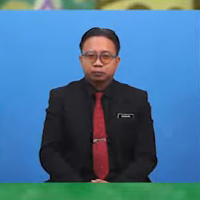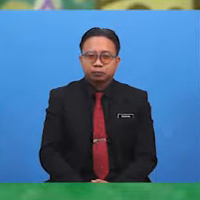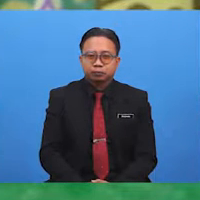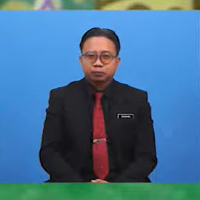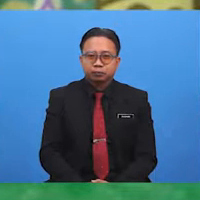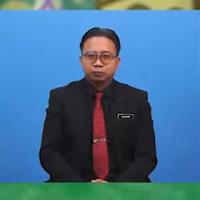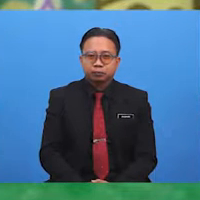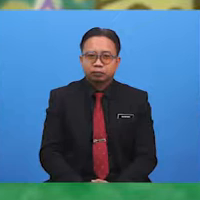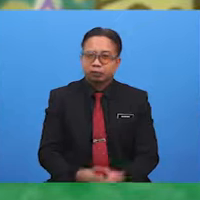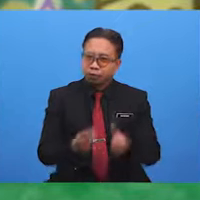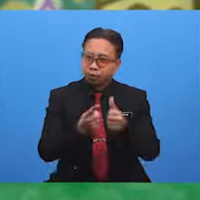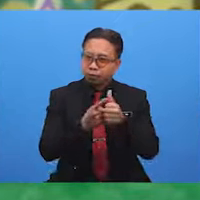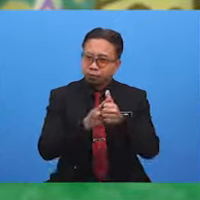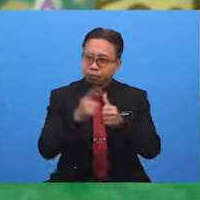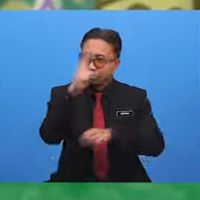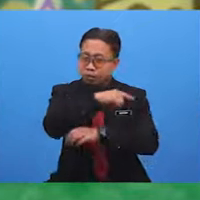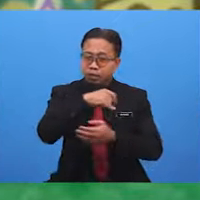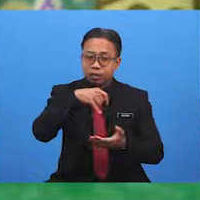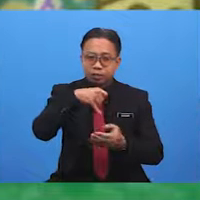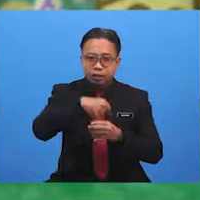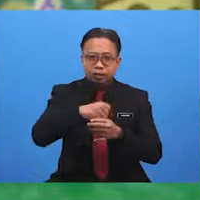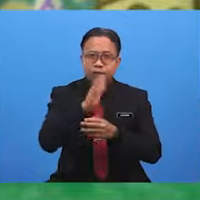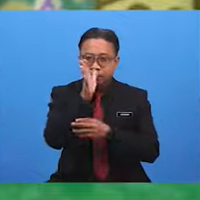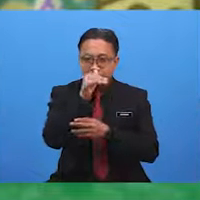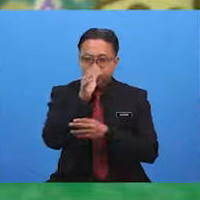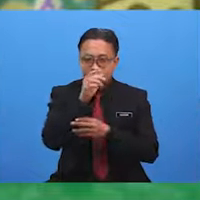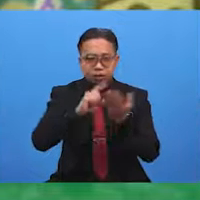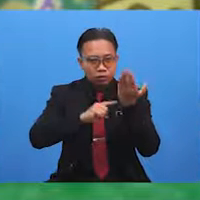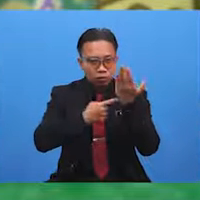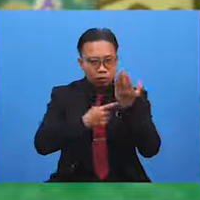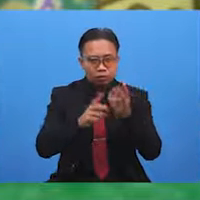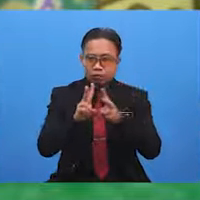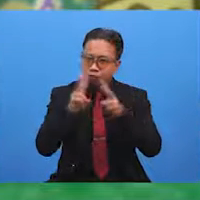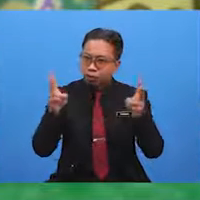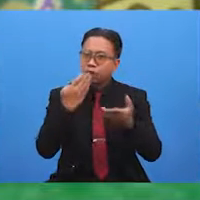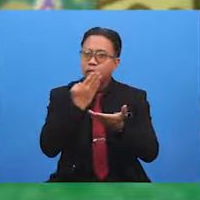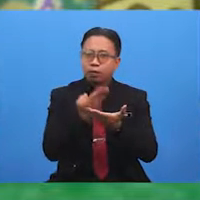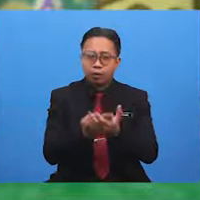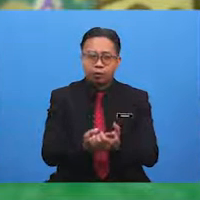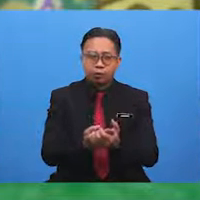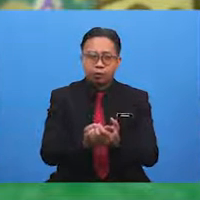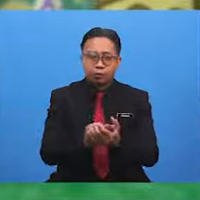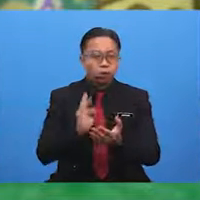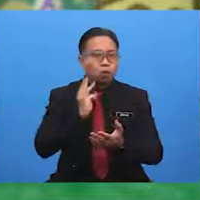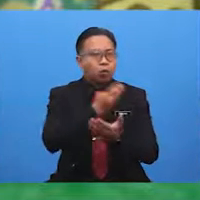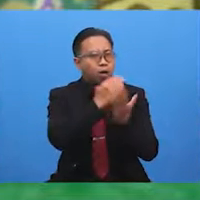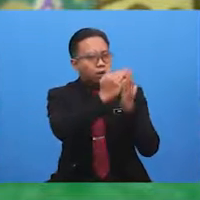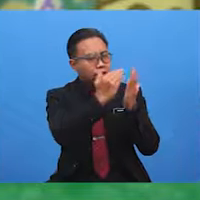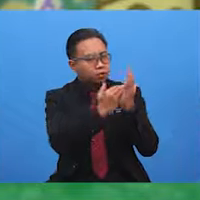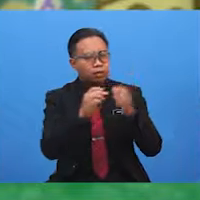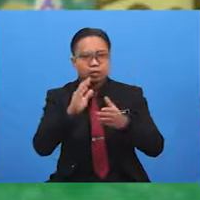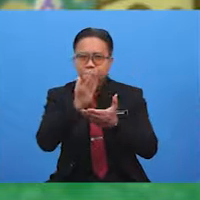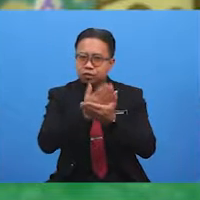Our first day in Melaka started off very well. We listed some of the activities